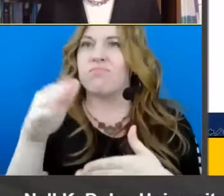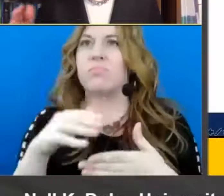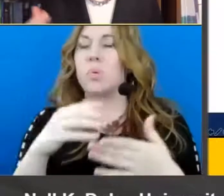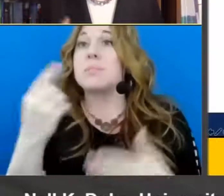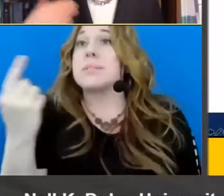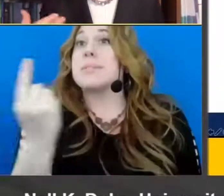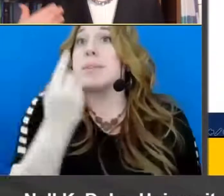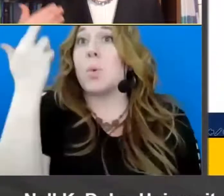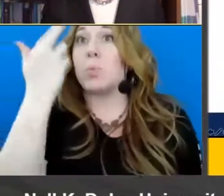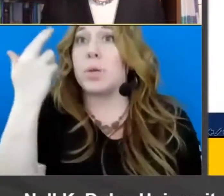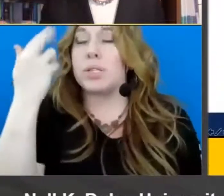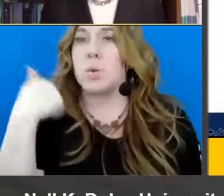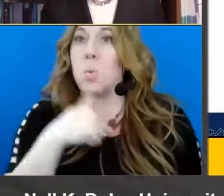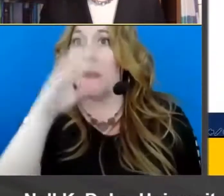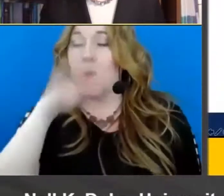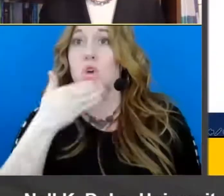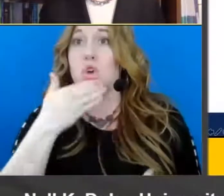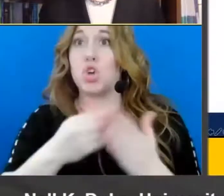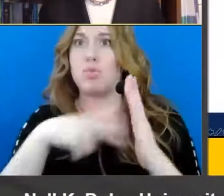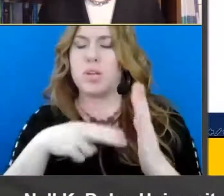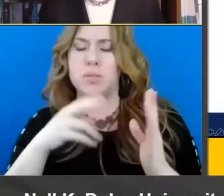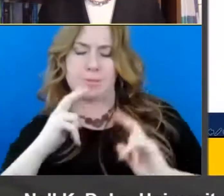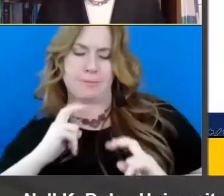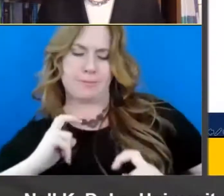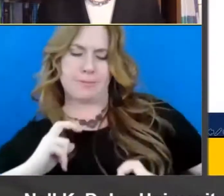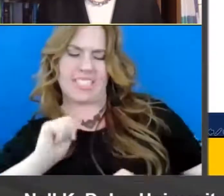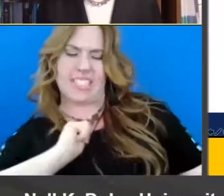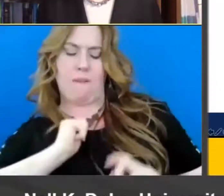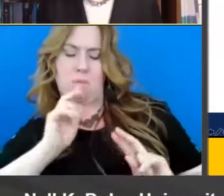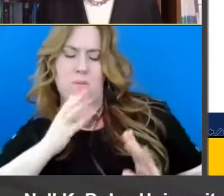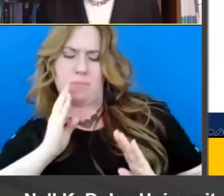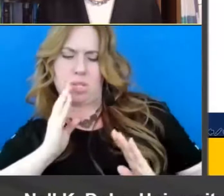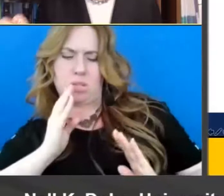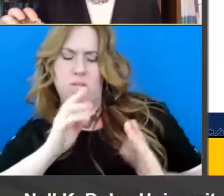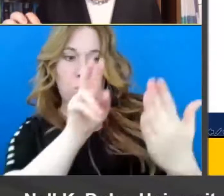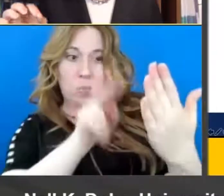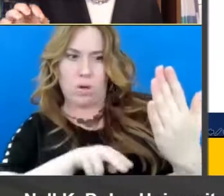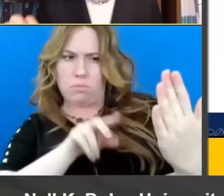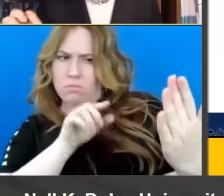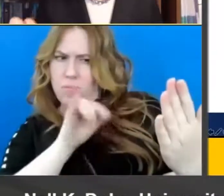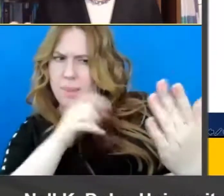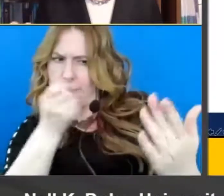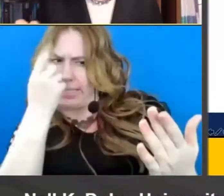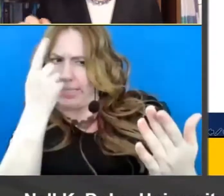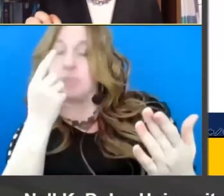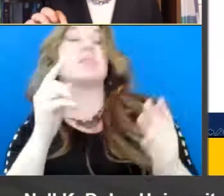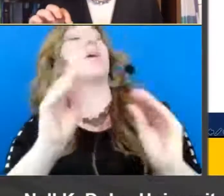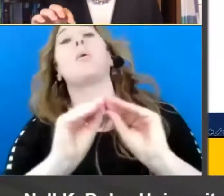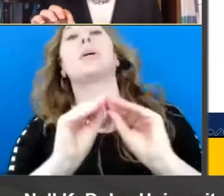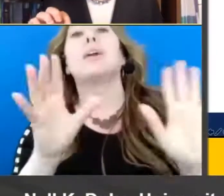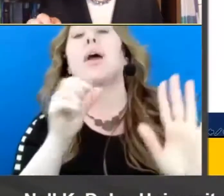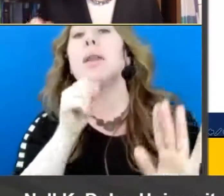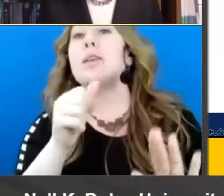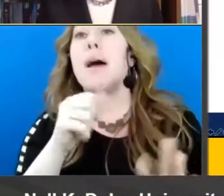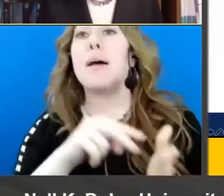reason we know that good readers pay attention to whether what they're reading actually makes sense let me be very clear i'm not saying to